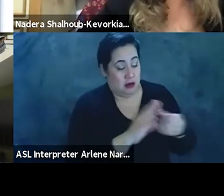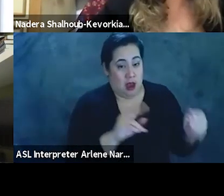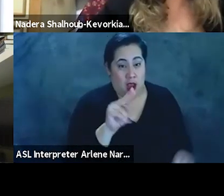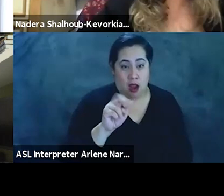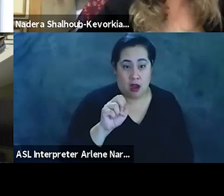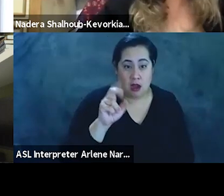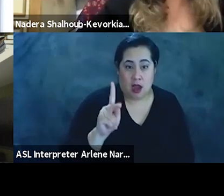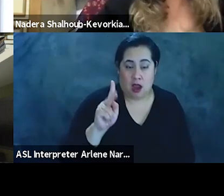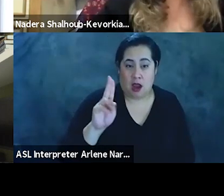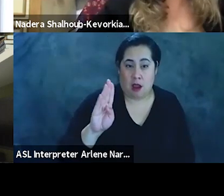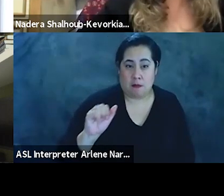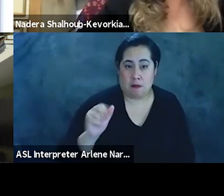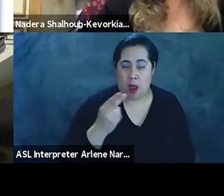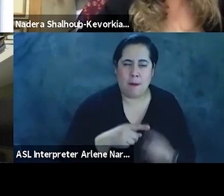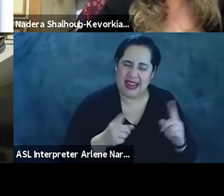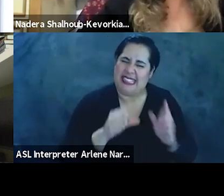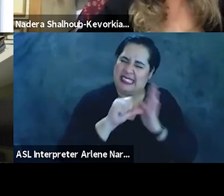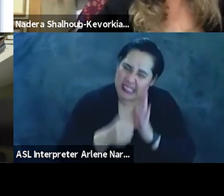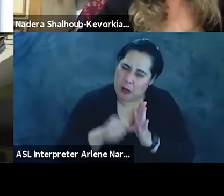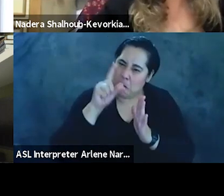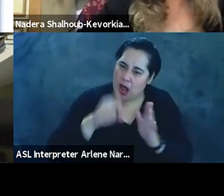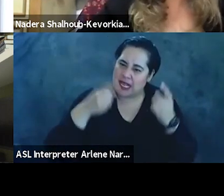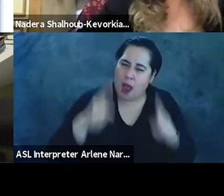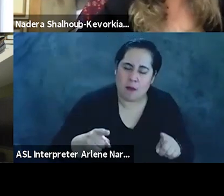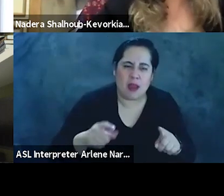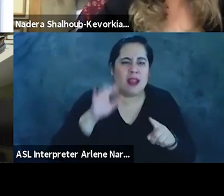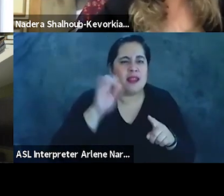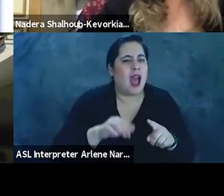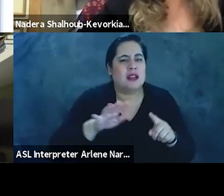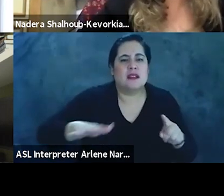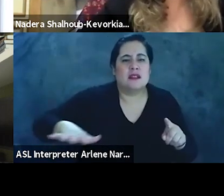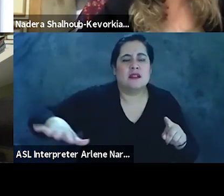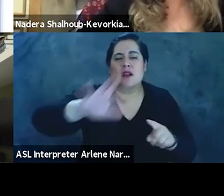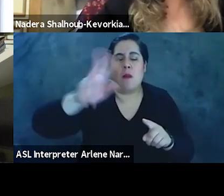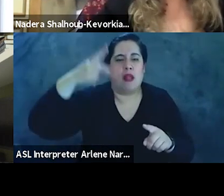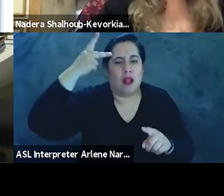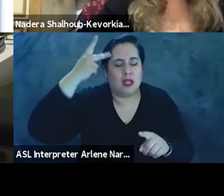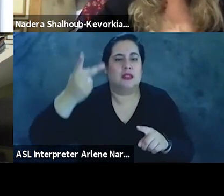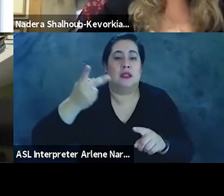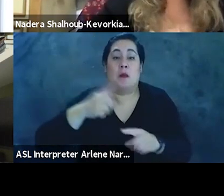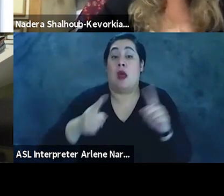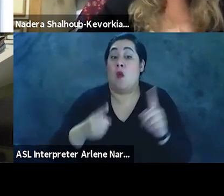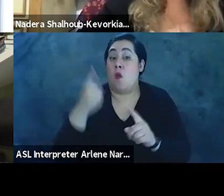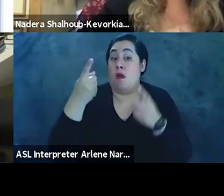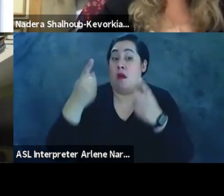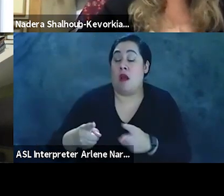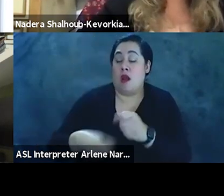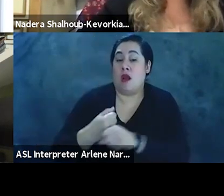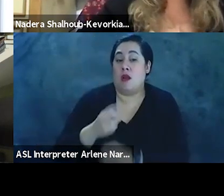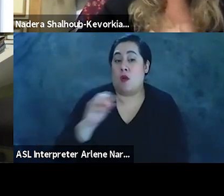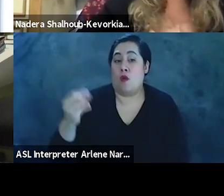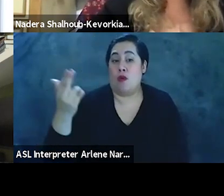insisting that it had to be crosses the political spectrum. To name but one instance, in 2013, Ari